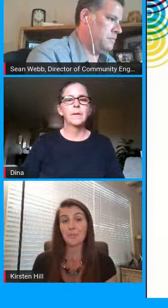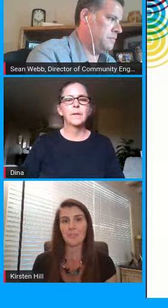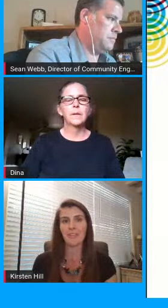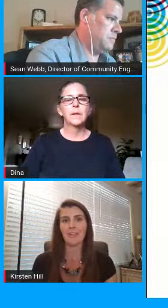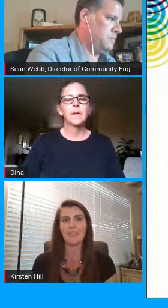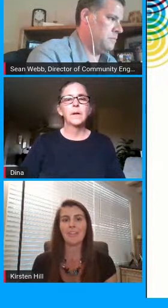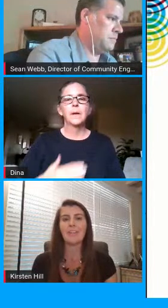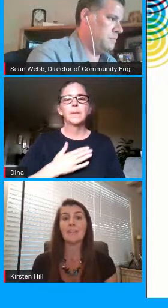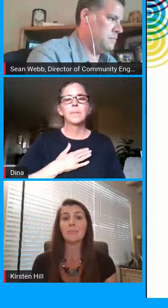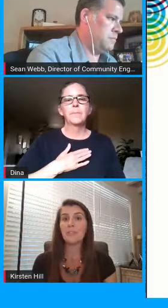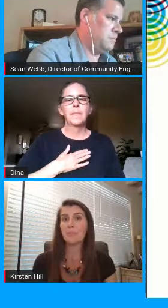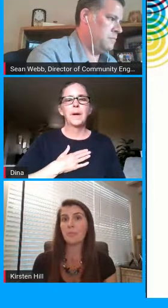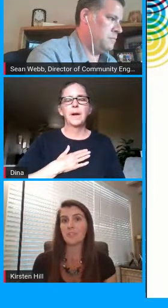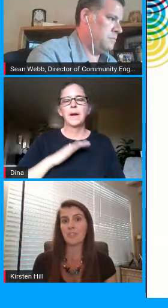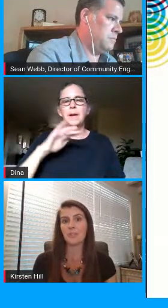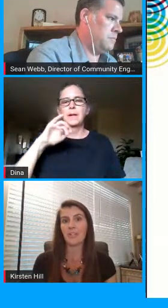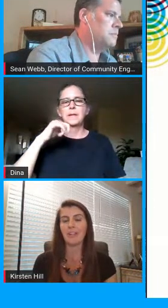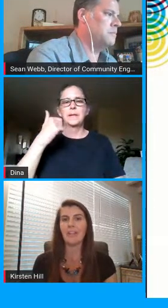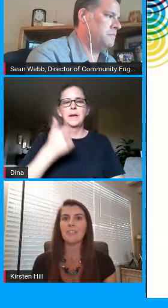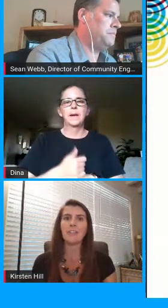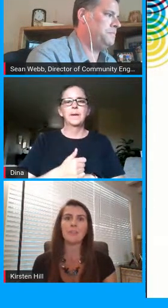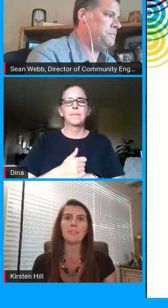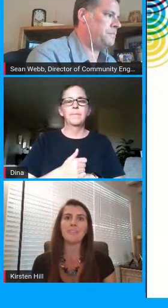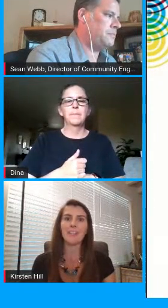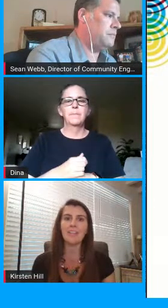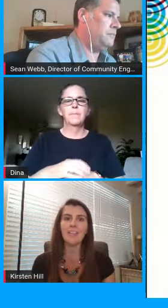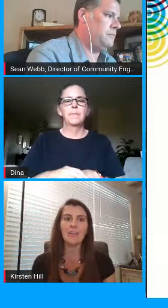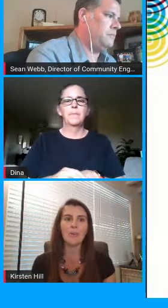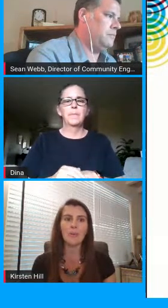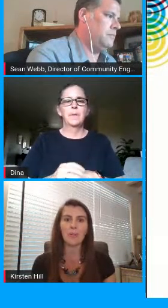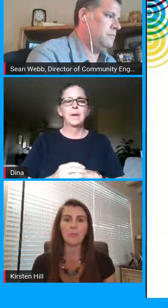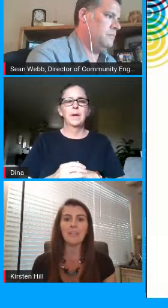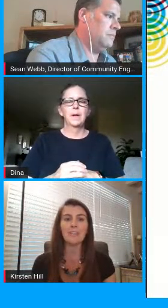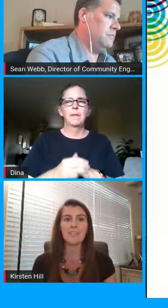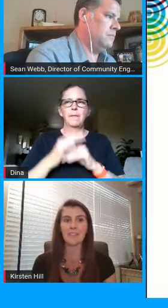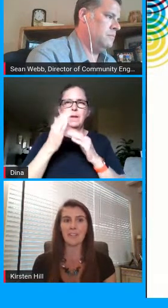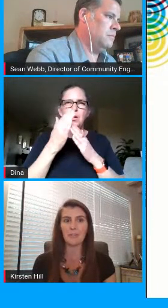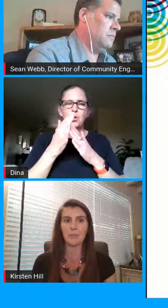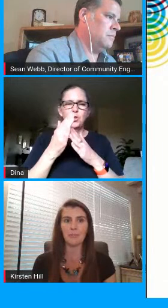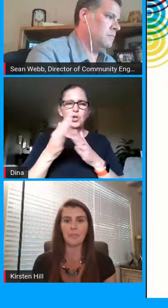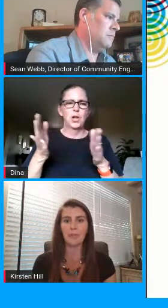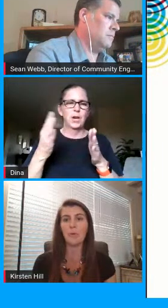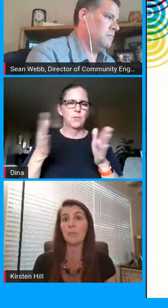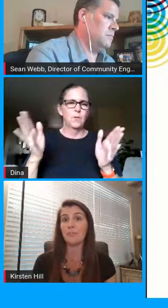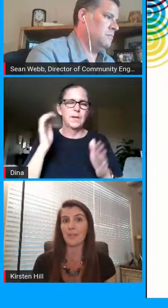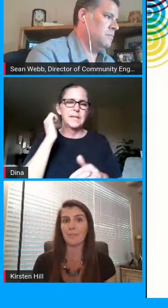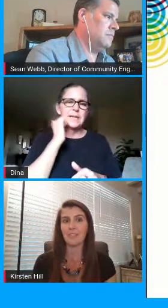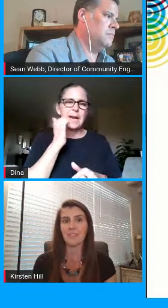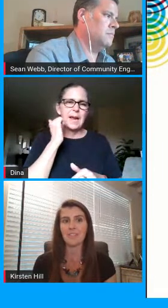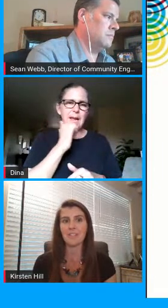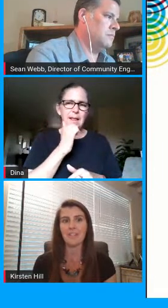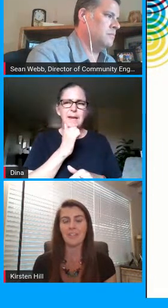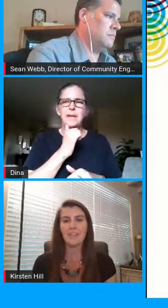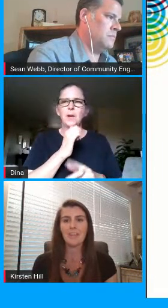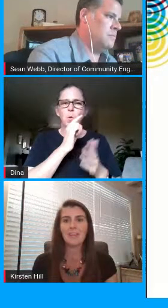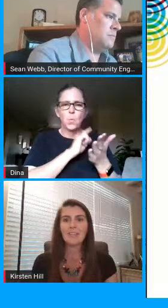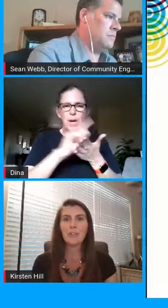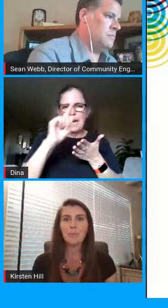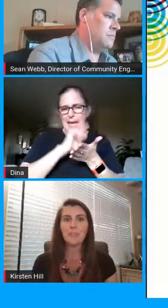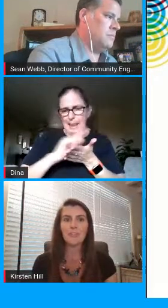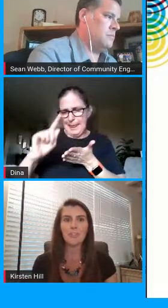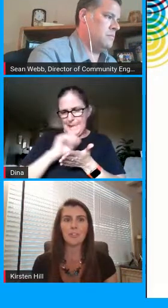from your school site it's really important to create a general daily or weekly schedule for the whole family to see